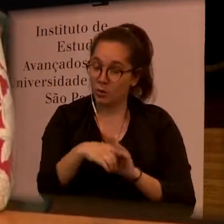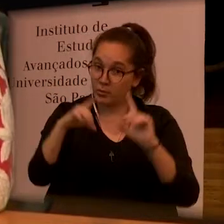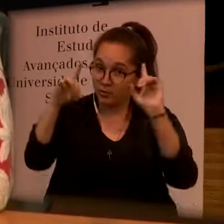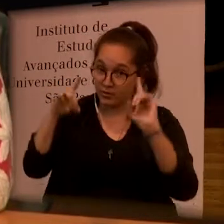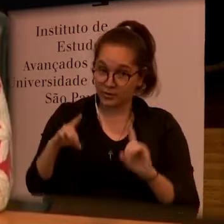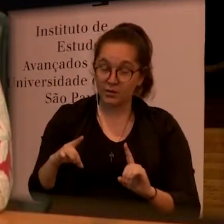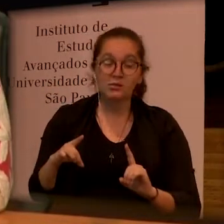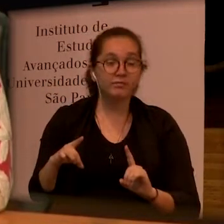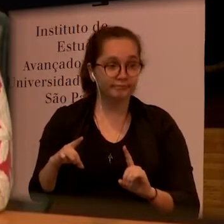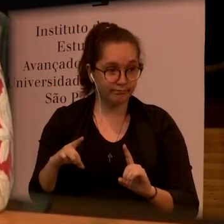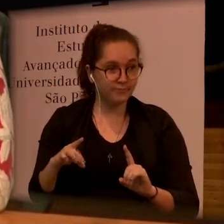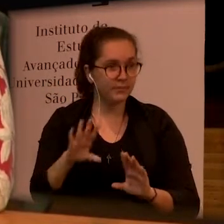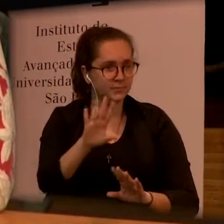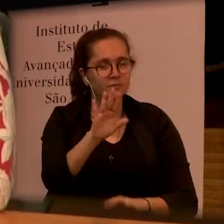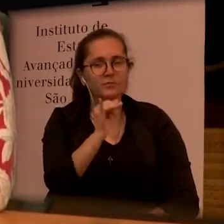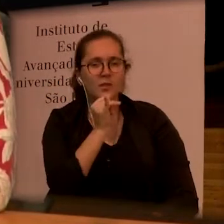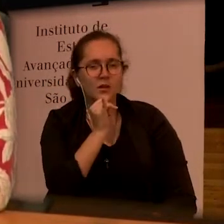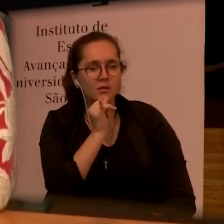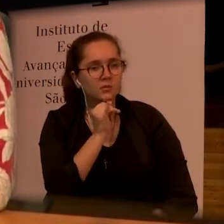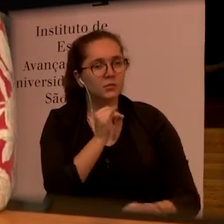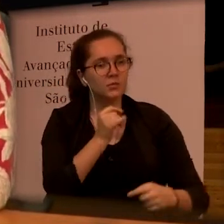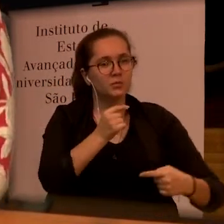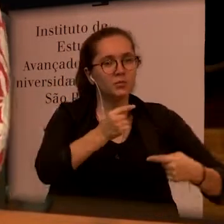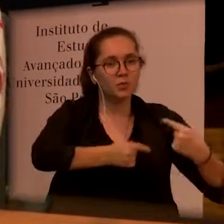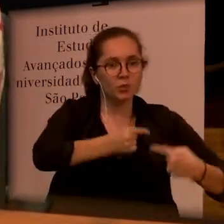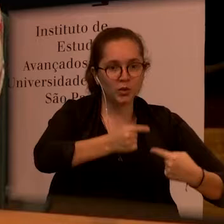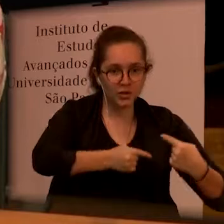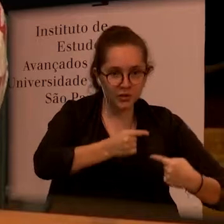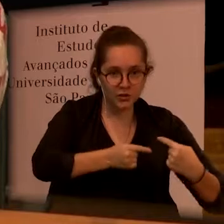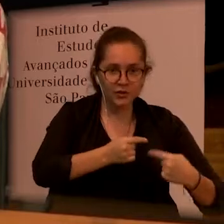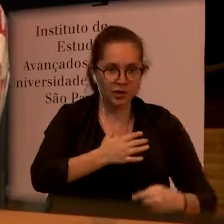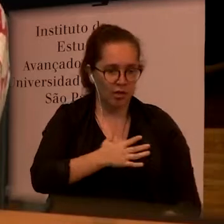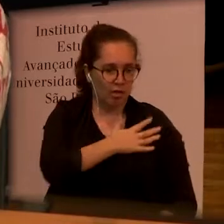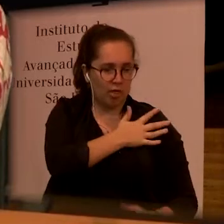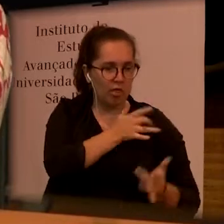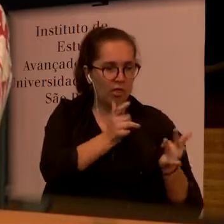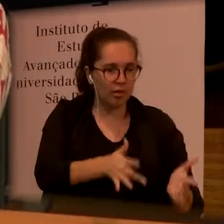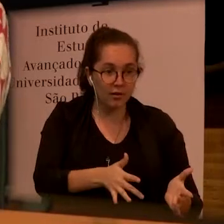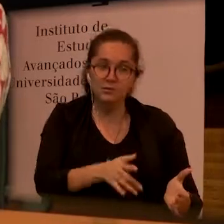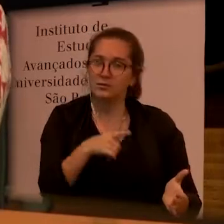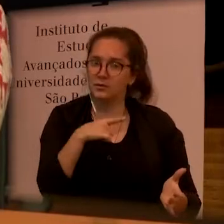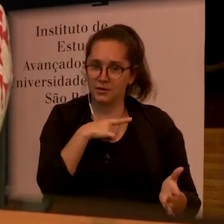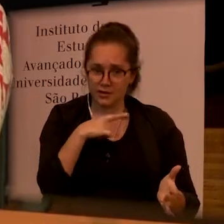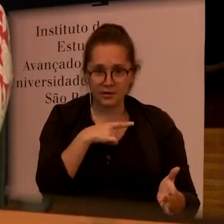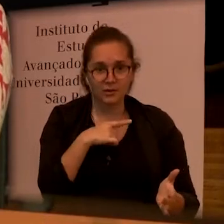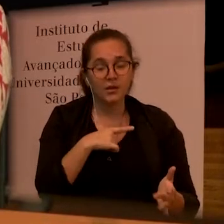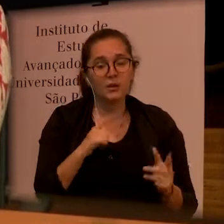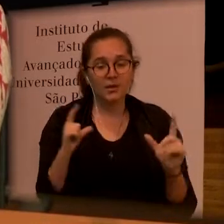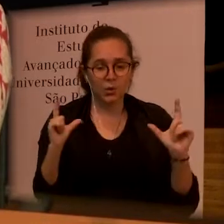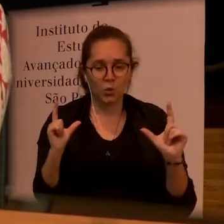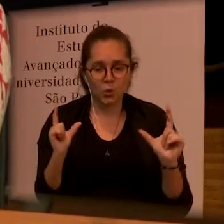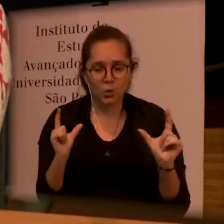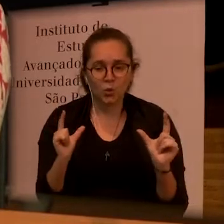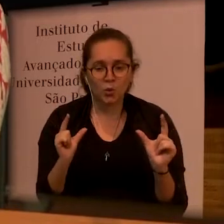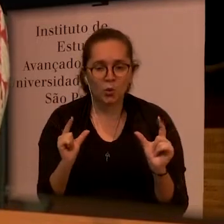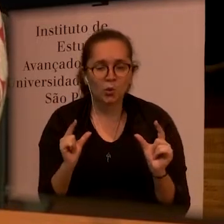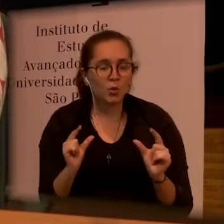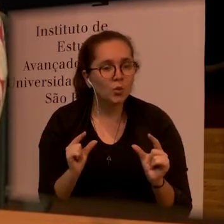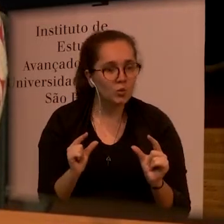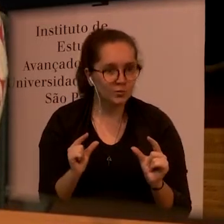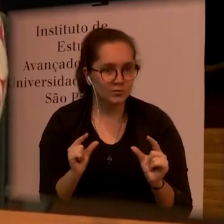-discrimination policies but what you often see is a big discrepancy between those policies and then the actual